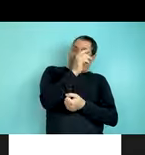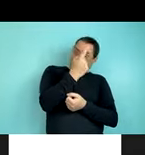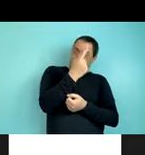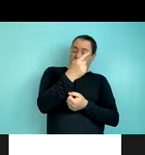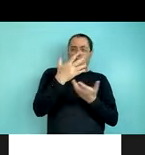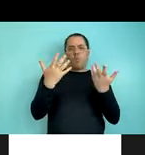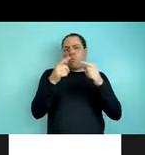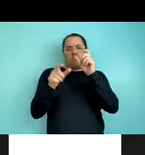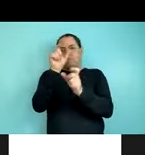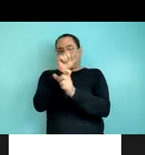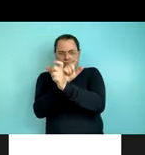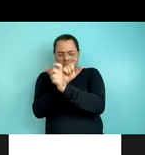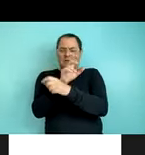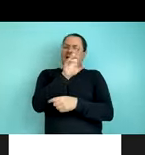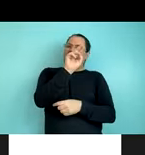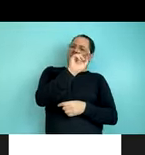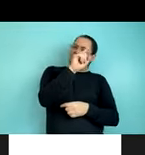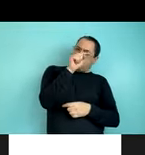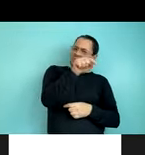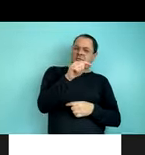drive the development of elinguistic bias.